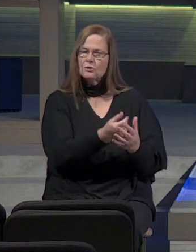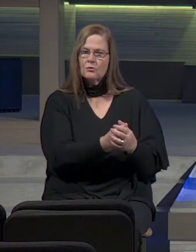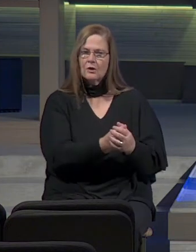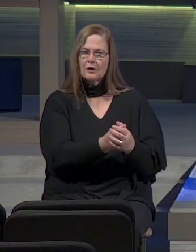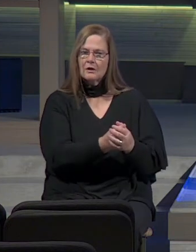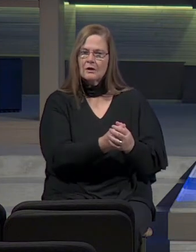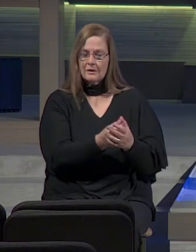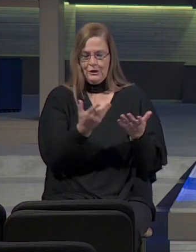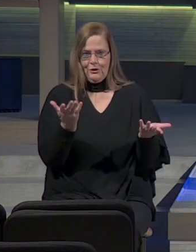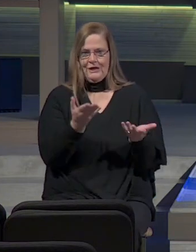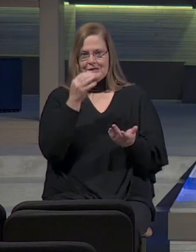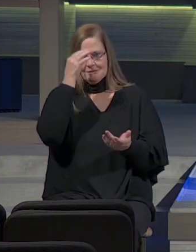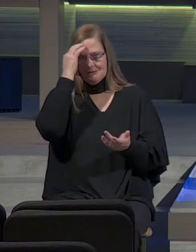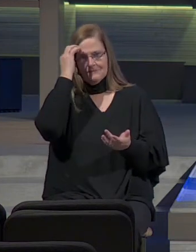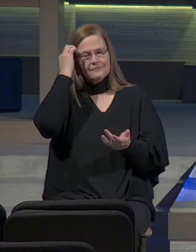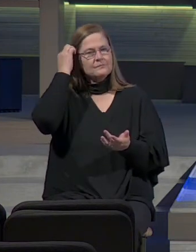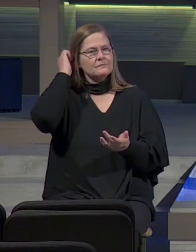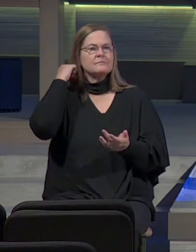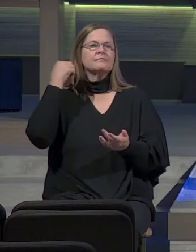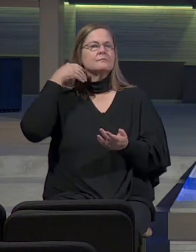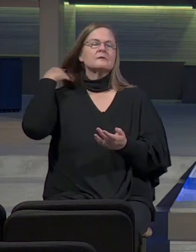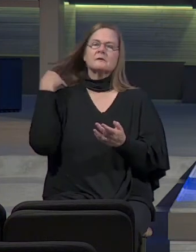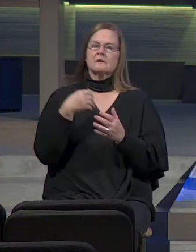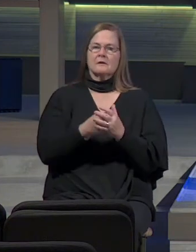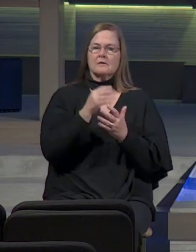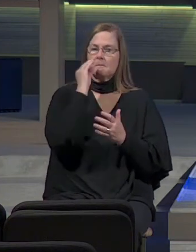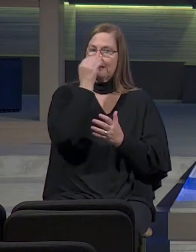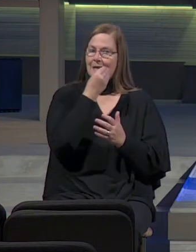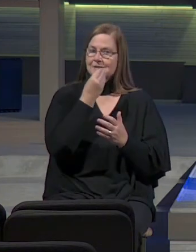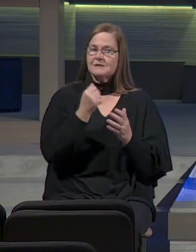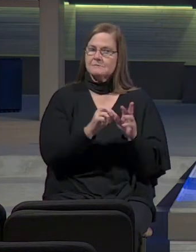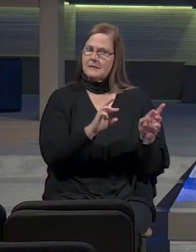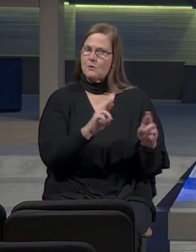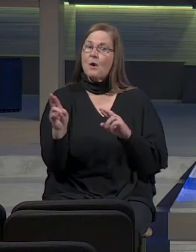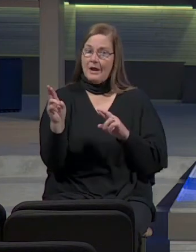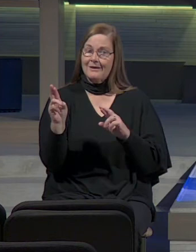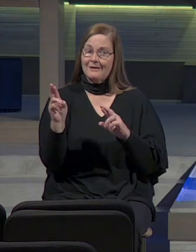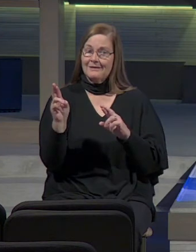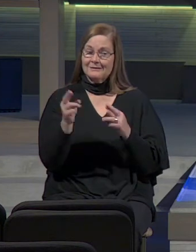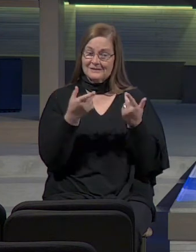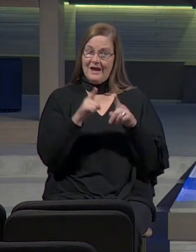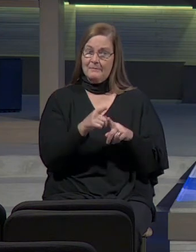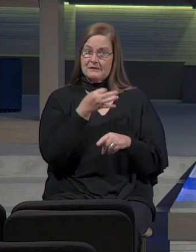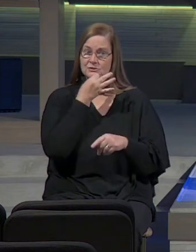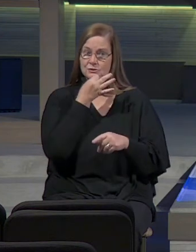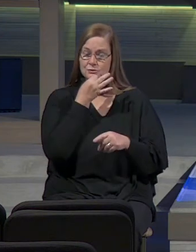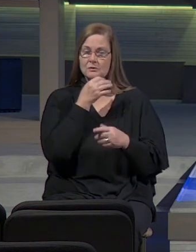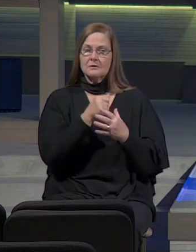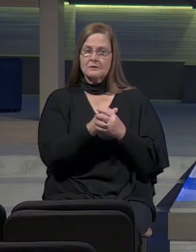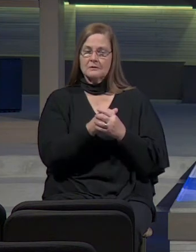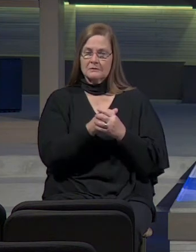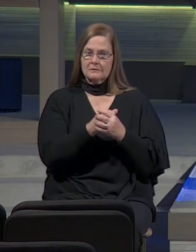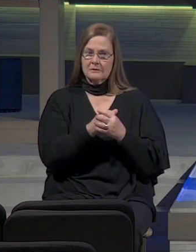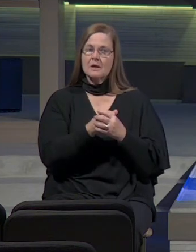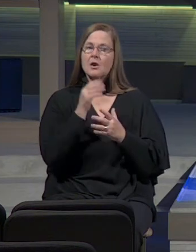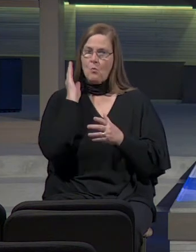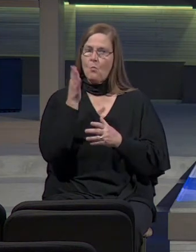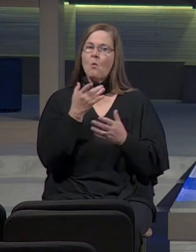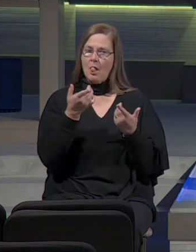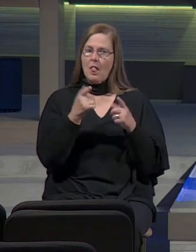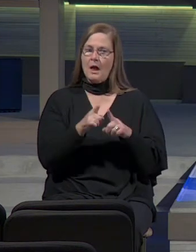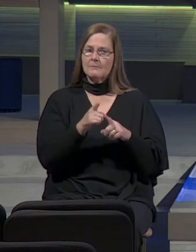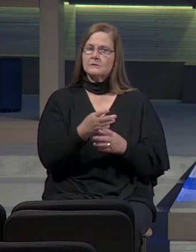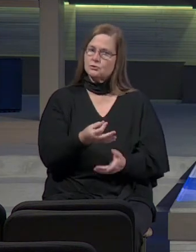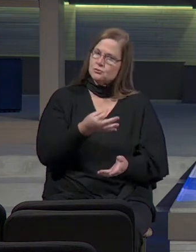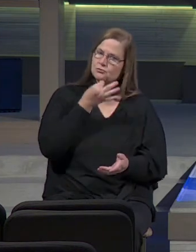here it is. The blossoms on the branch, get ready, it's just around the corner. It is eminent. It is